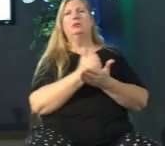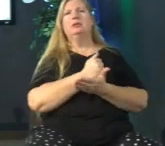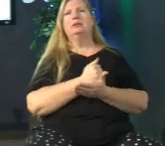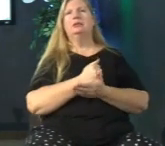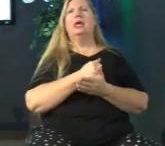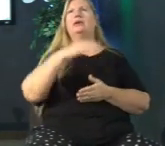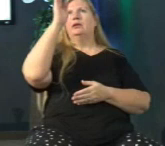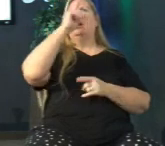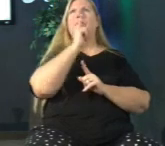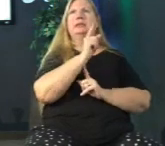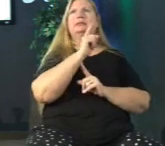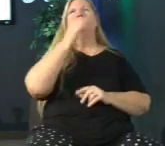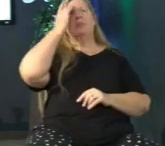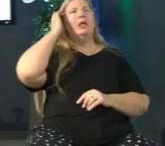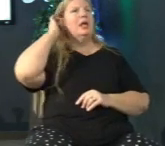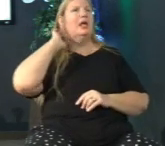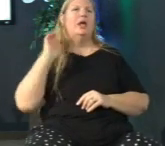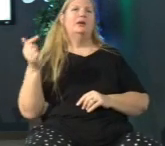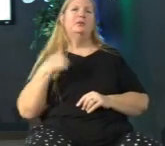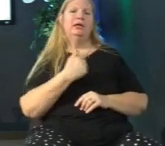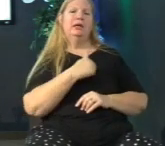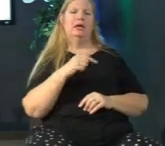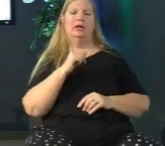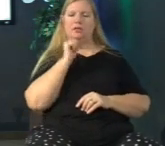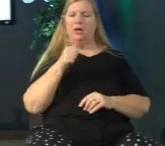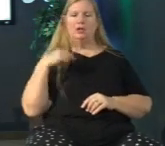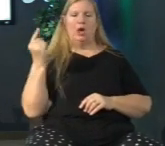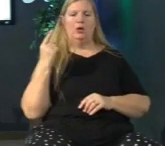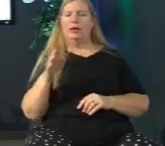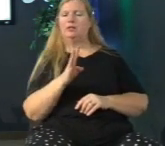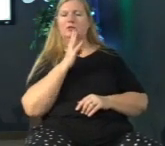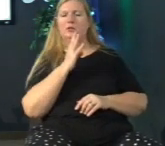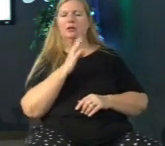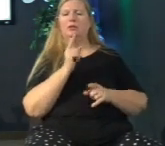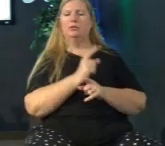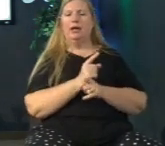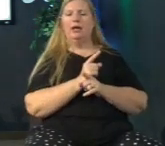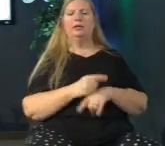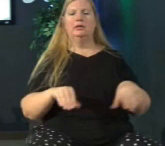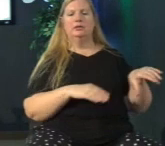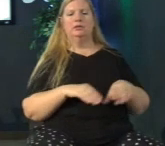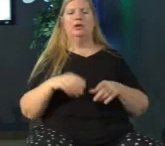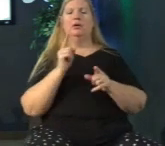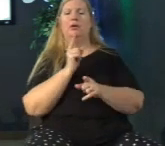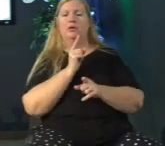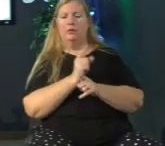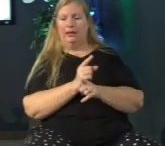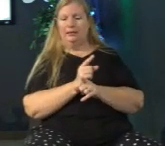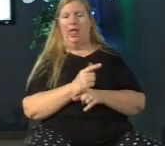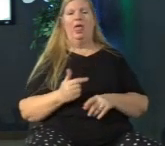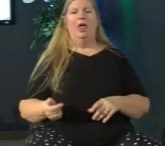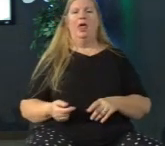we confess that we don't always speak right or do the right things we don't always do the